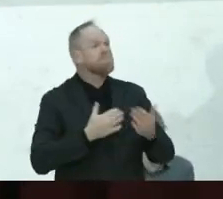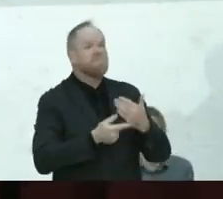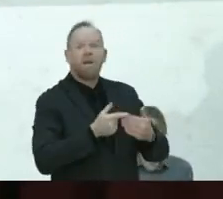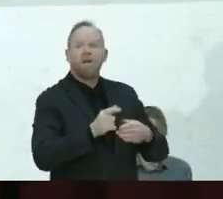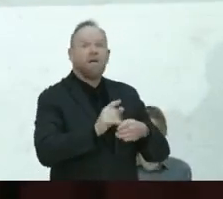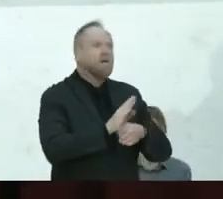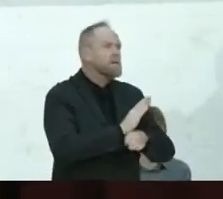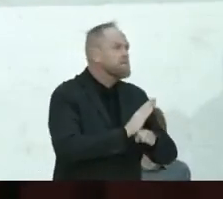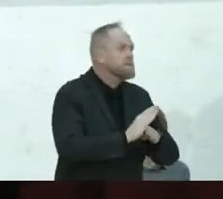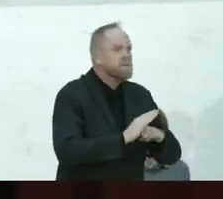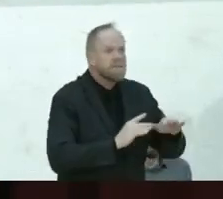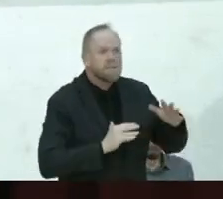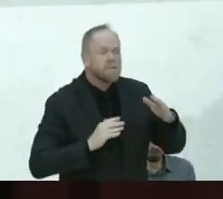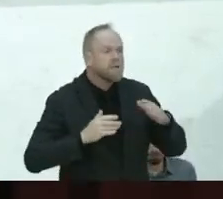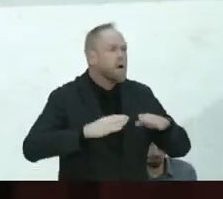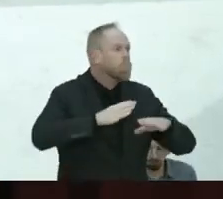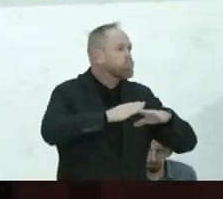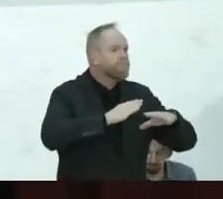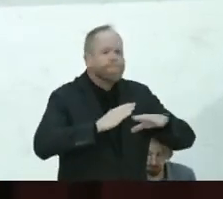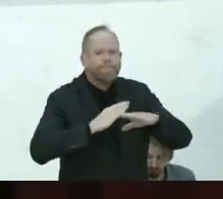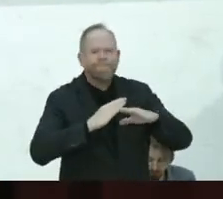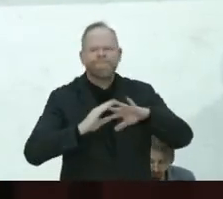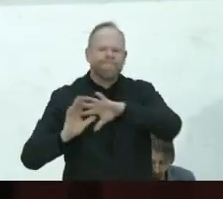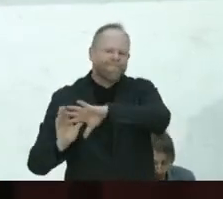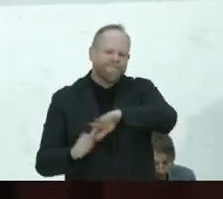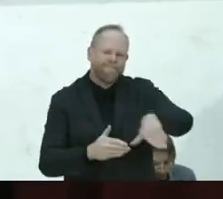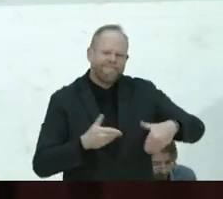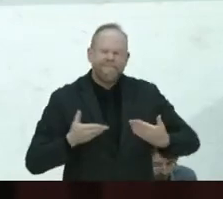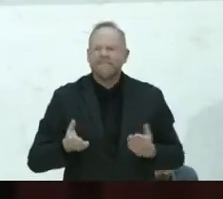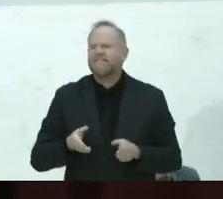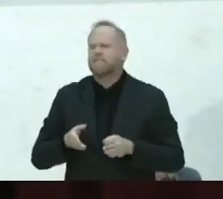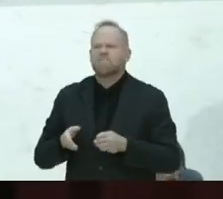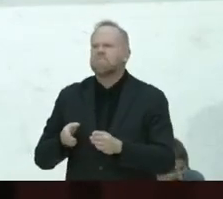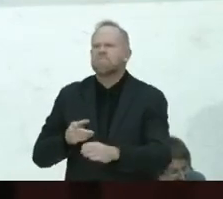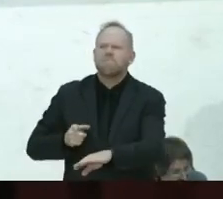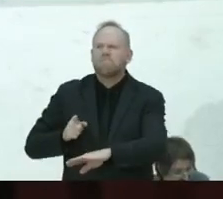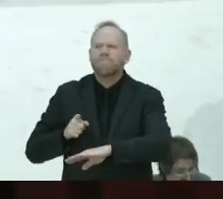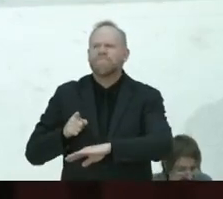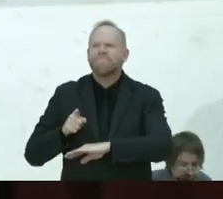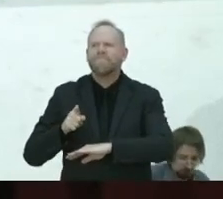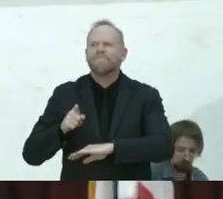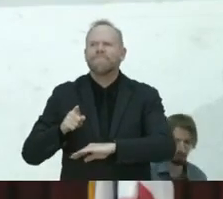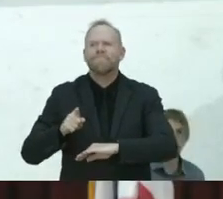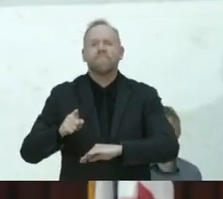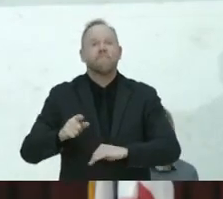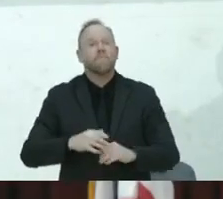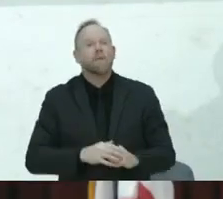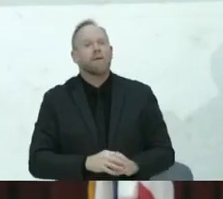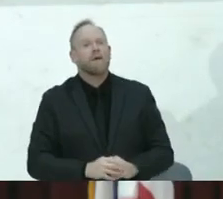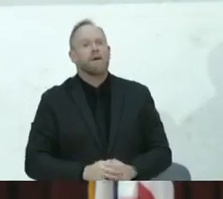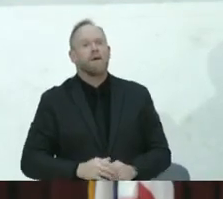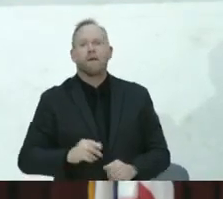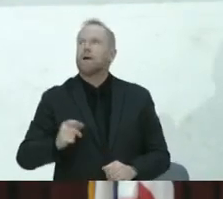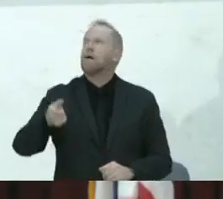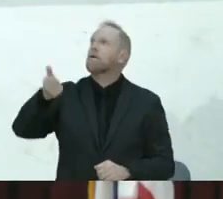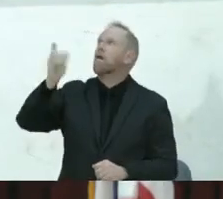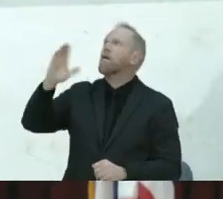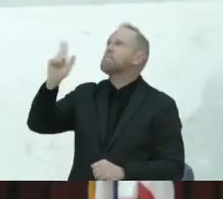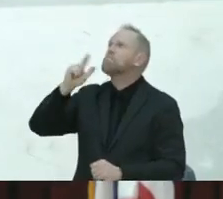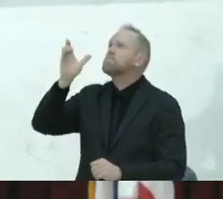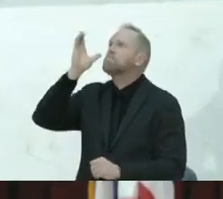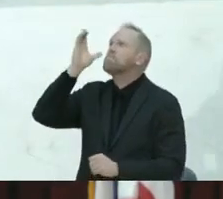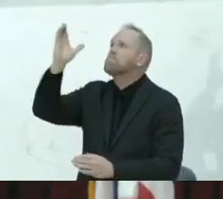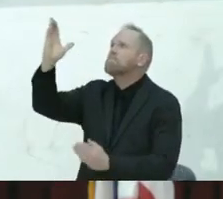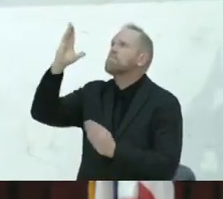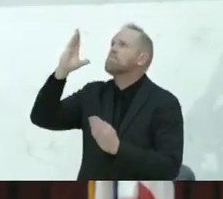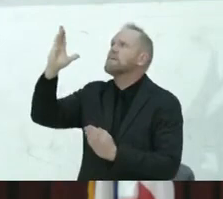I watched it growing oh if you're listening God please